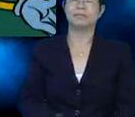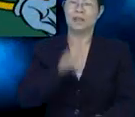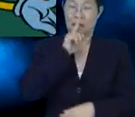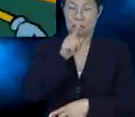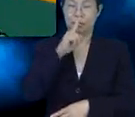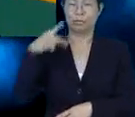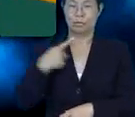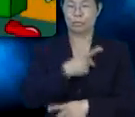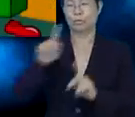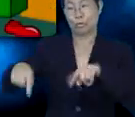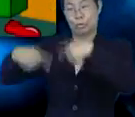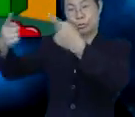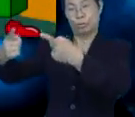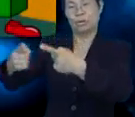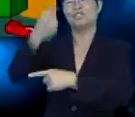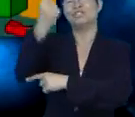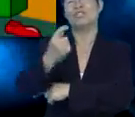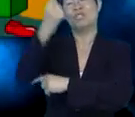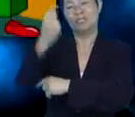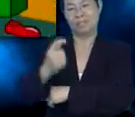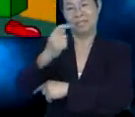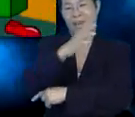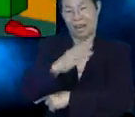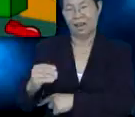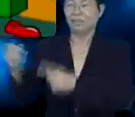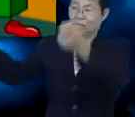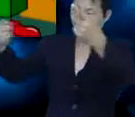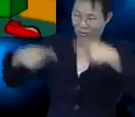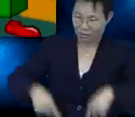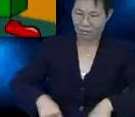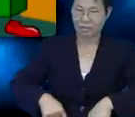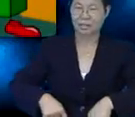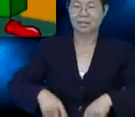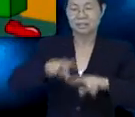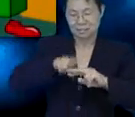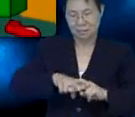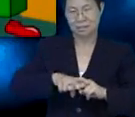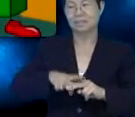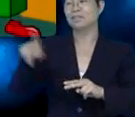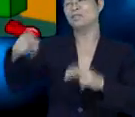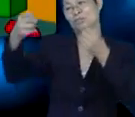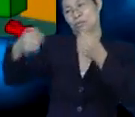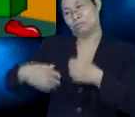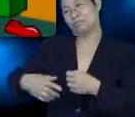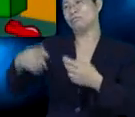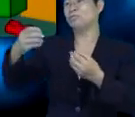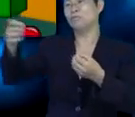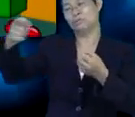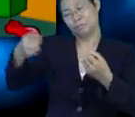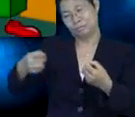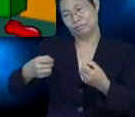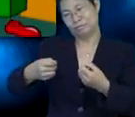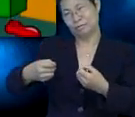you. Actually, we went to the toilet and when we returned to our seats,